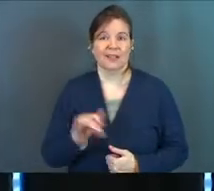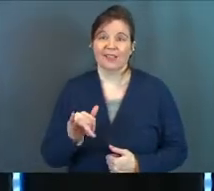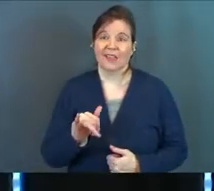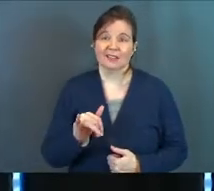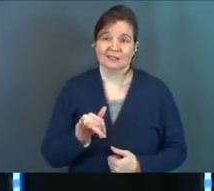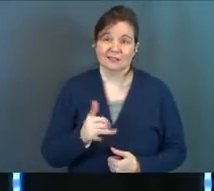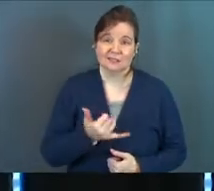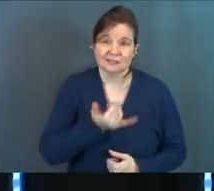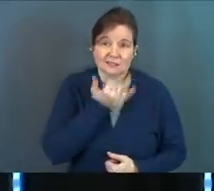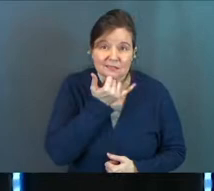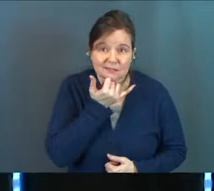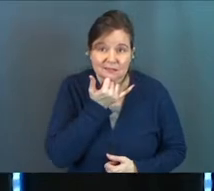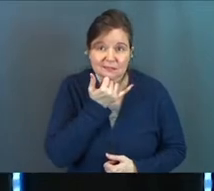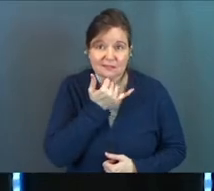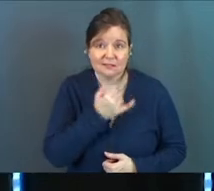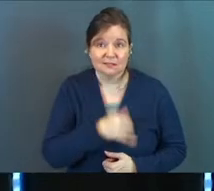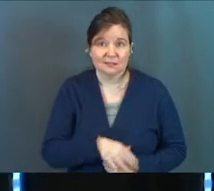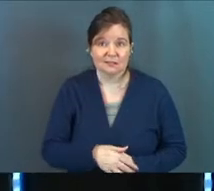That's crapola, is it not?